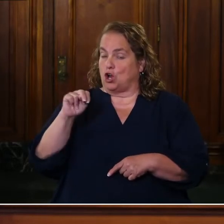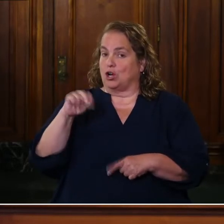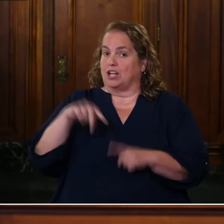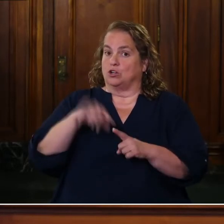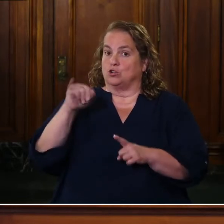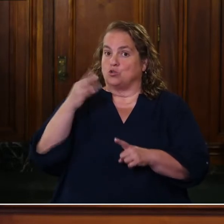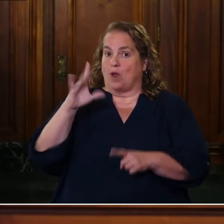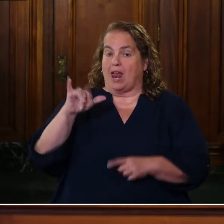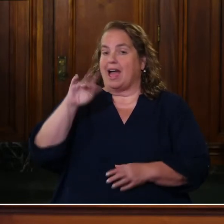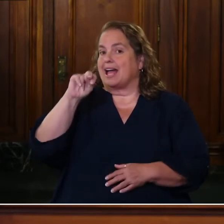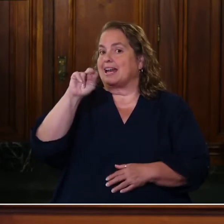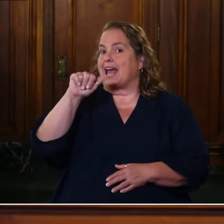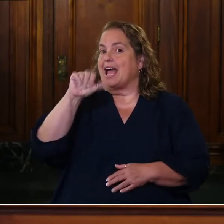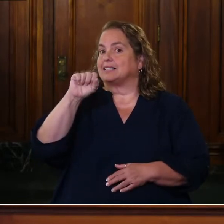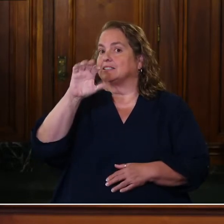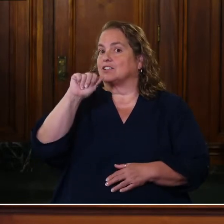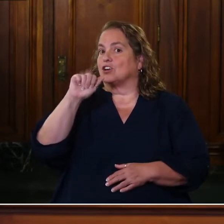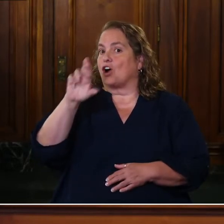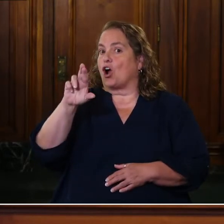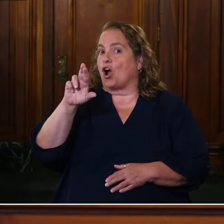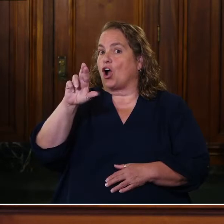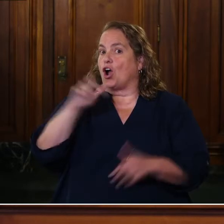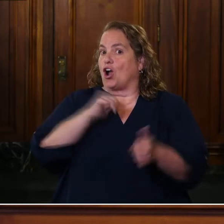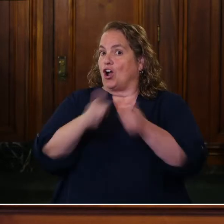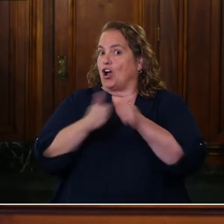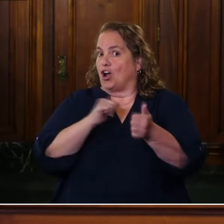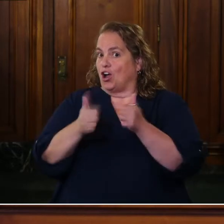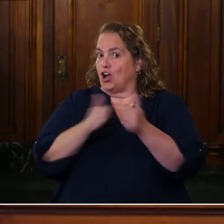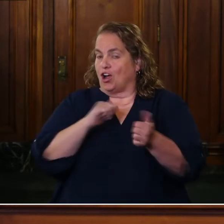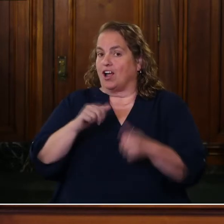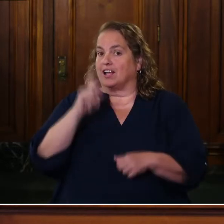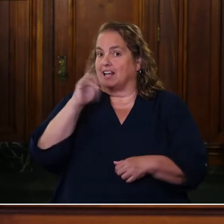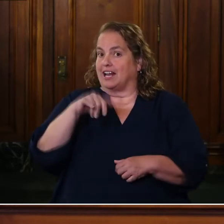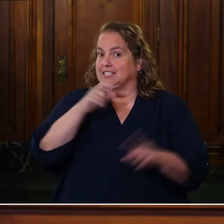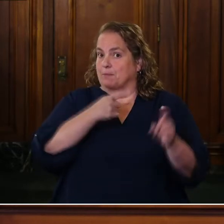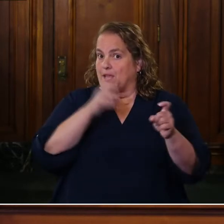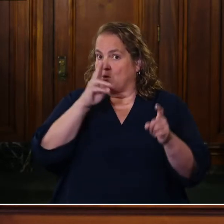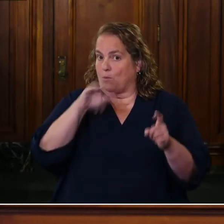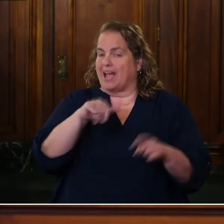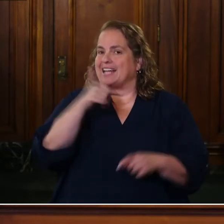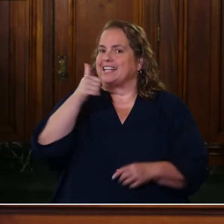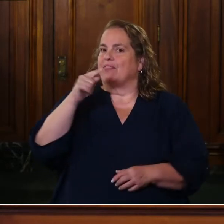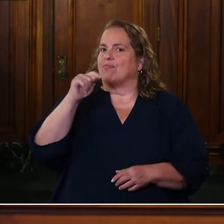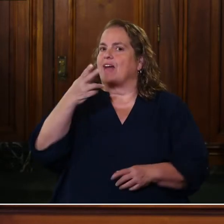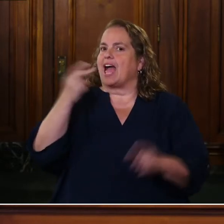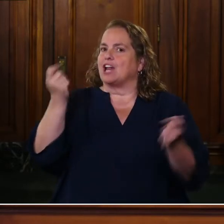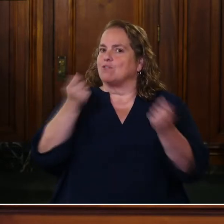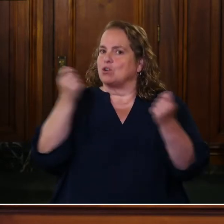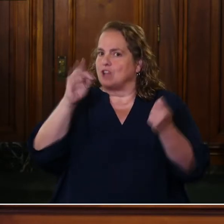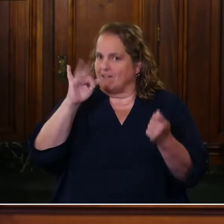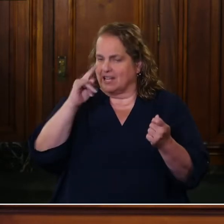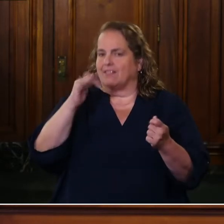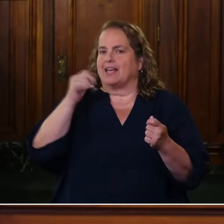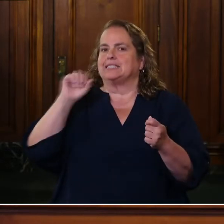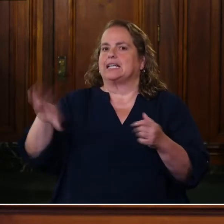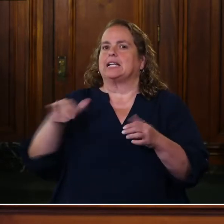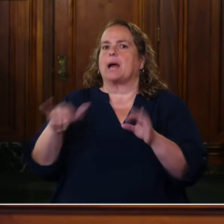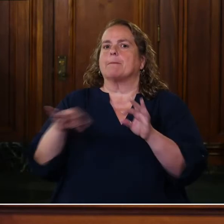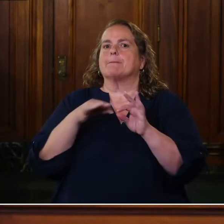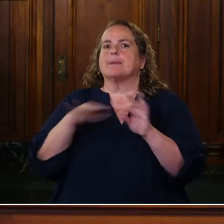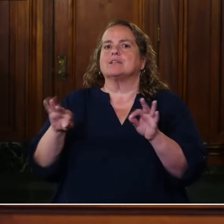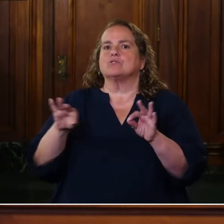NASCAR here in the Commonwealth up at the Kentucky Speedway. It is the 10th anniversary of it, so they sent a message to